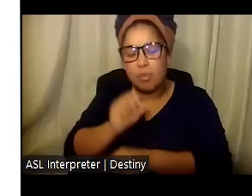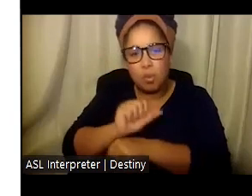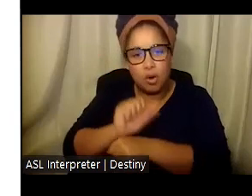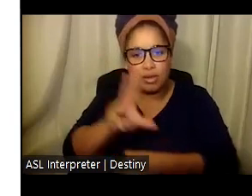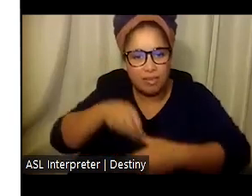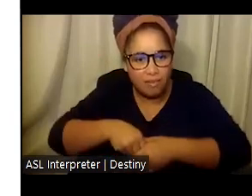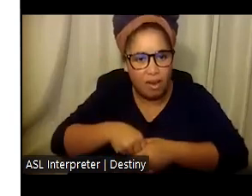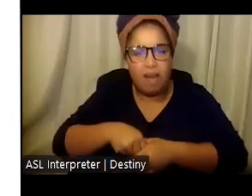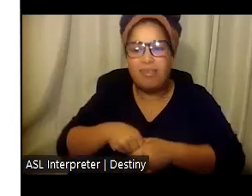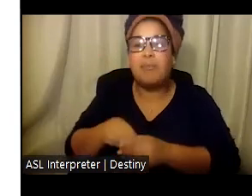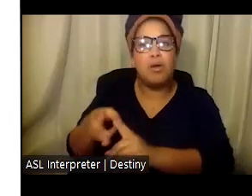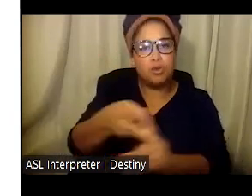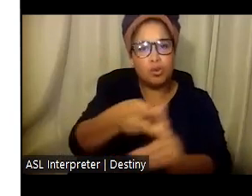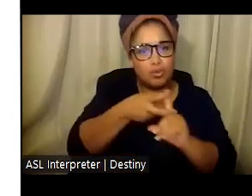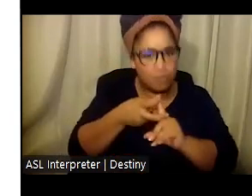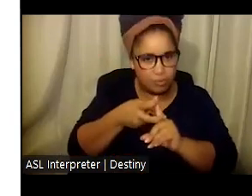Next slide.